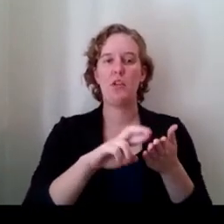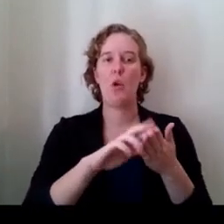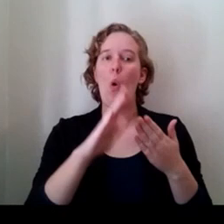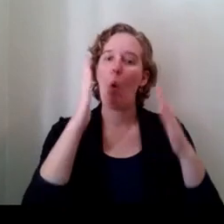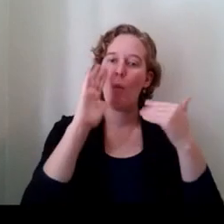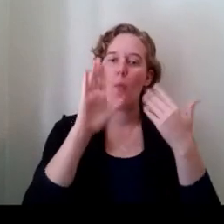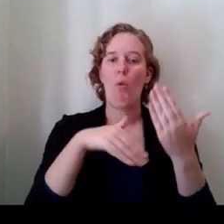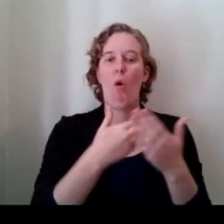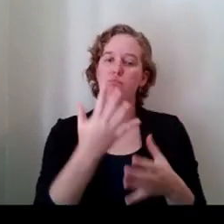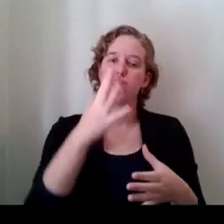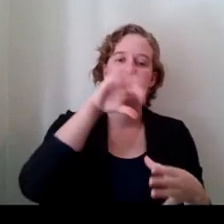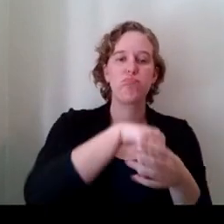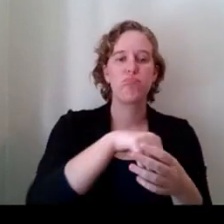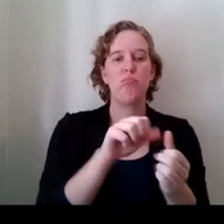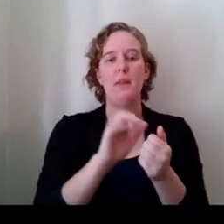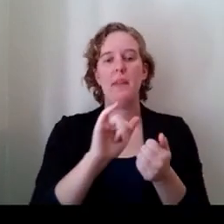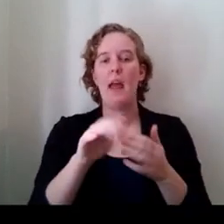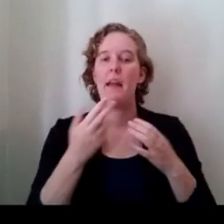into that effort.